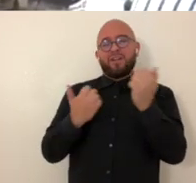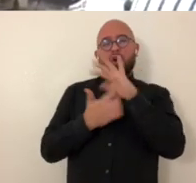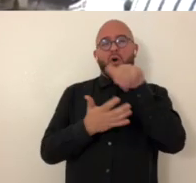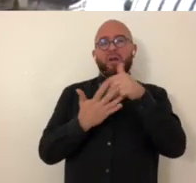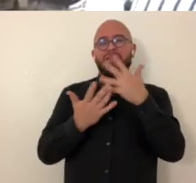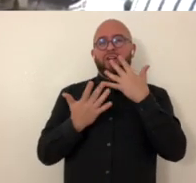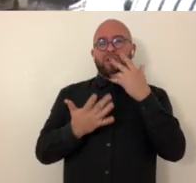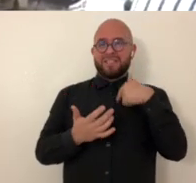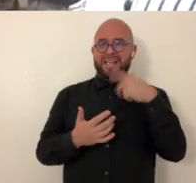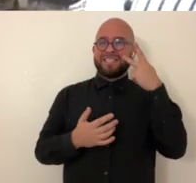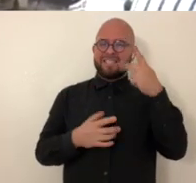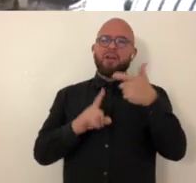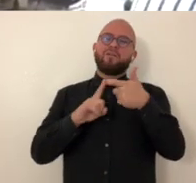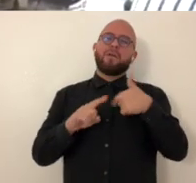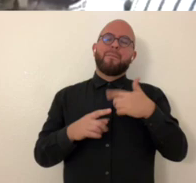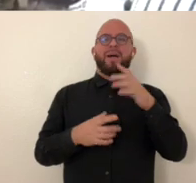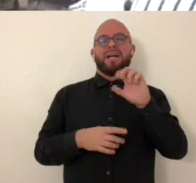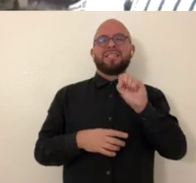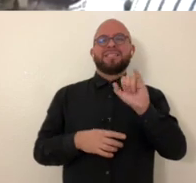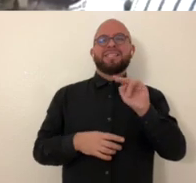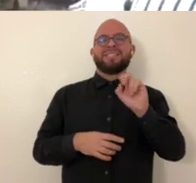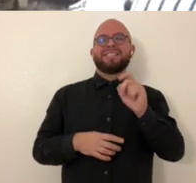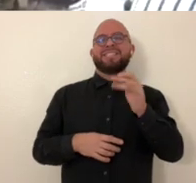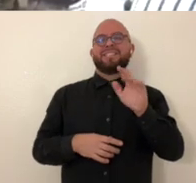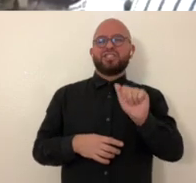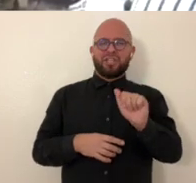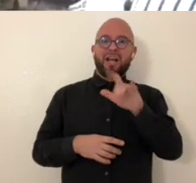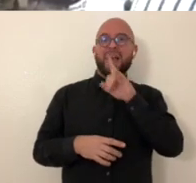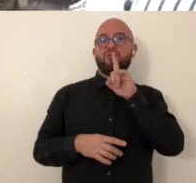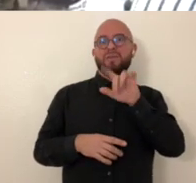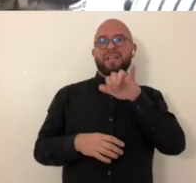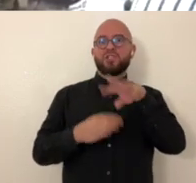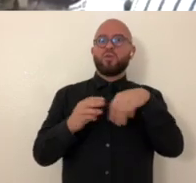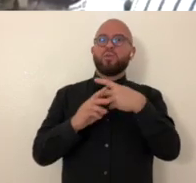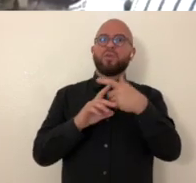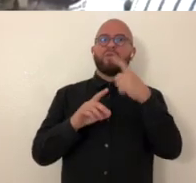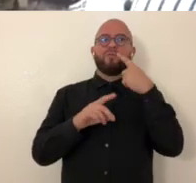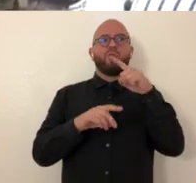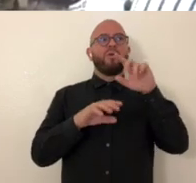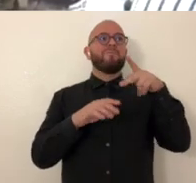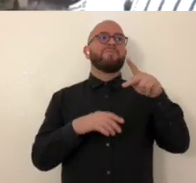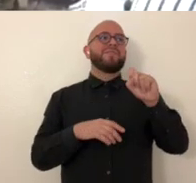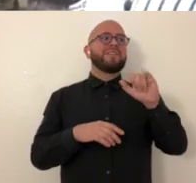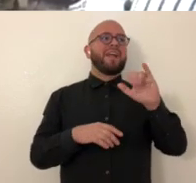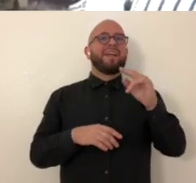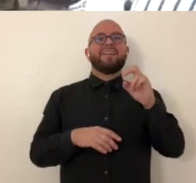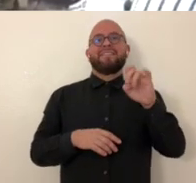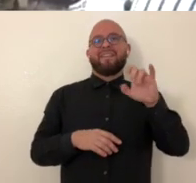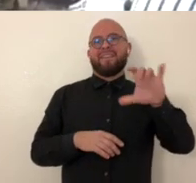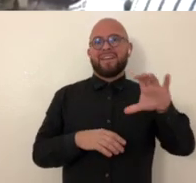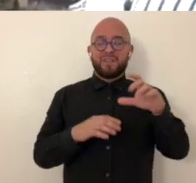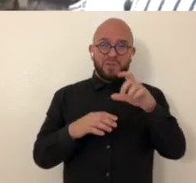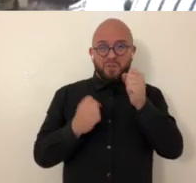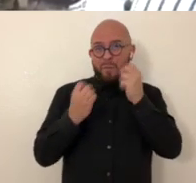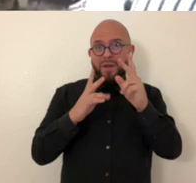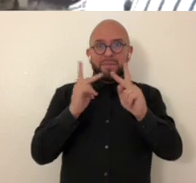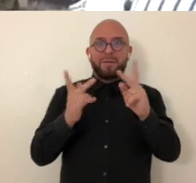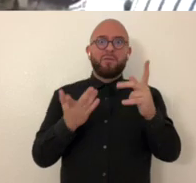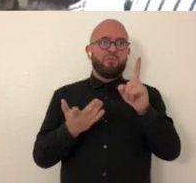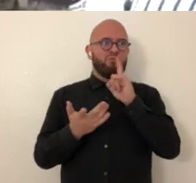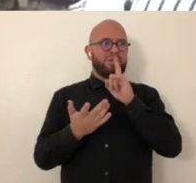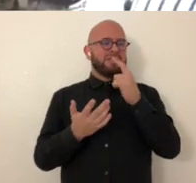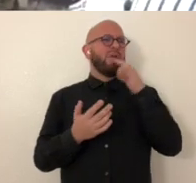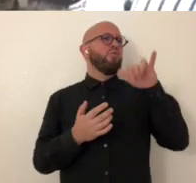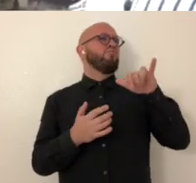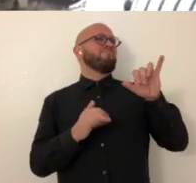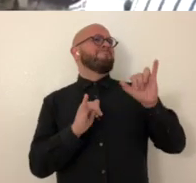immediately know it's one of my pieces and my colors all come from my synesthesia and they also i think lend themselves to the world of psychedelics as well people